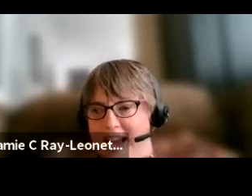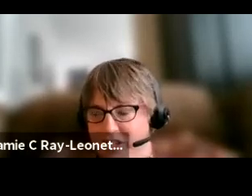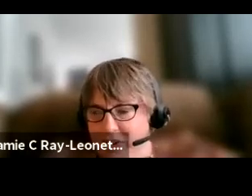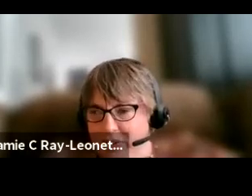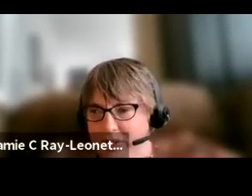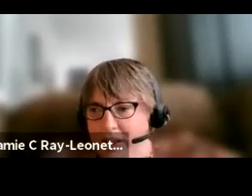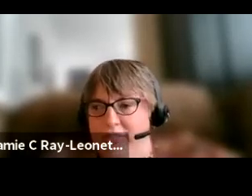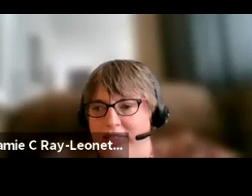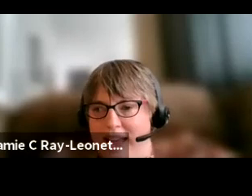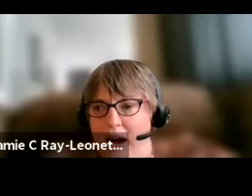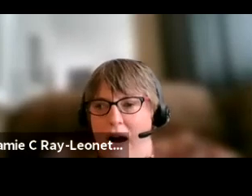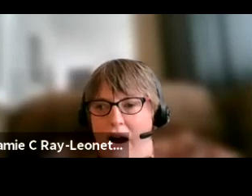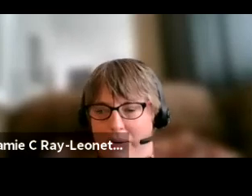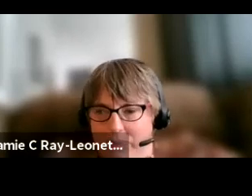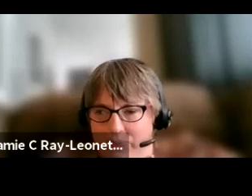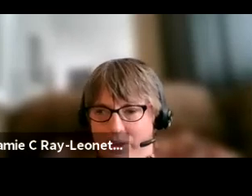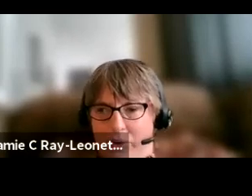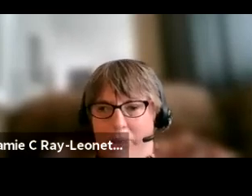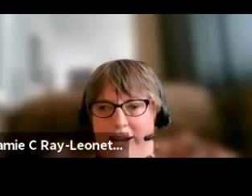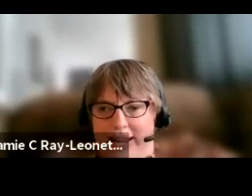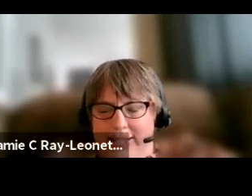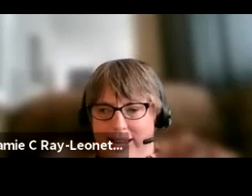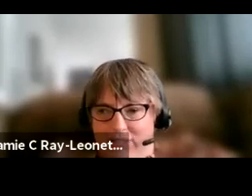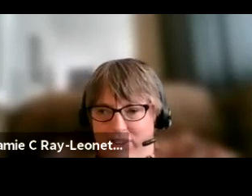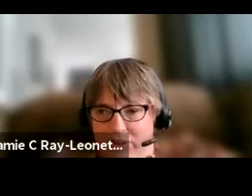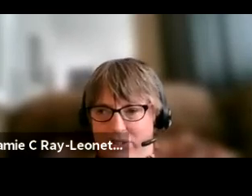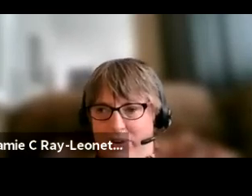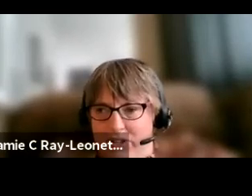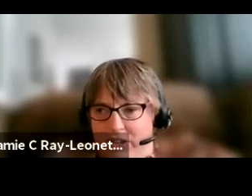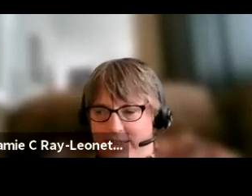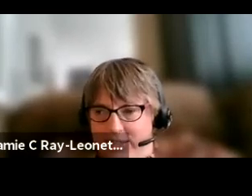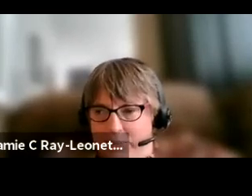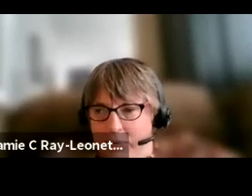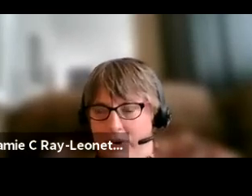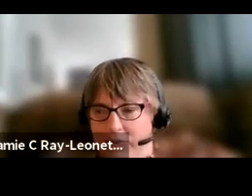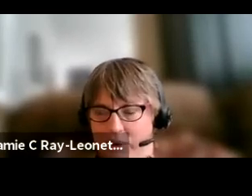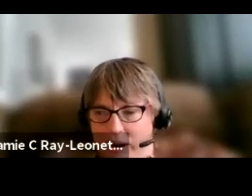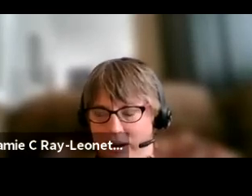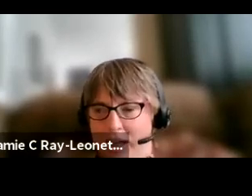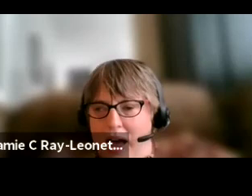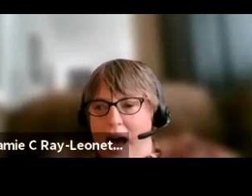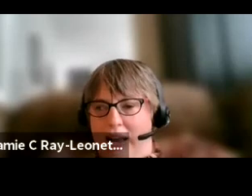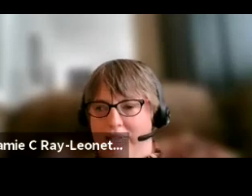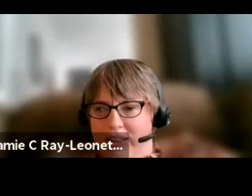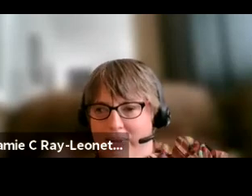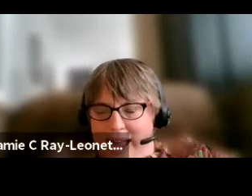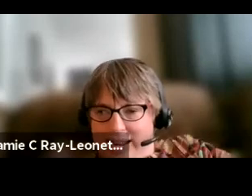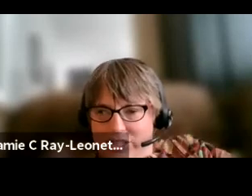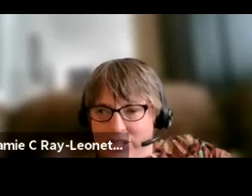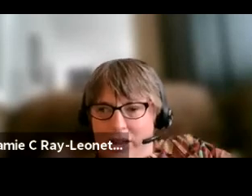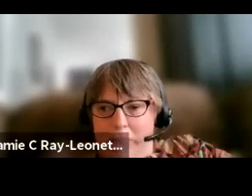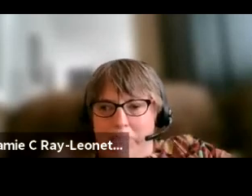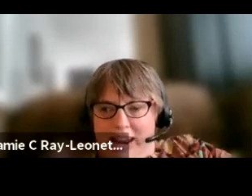the professionals that they are. We need to give folks who are doing this important work a living